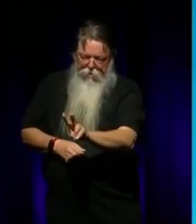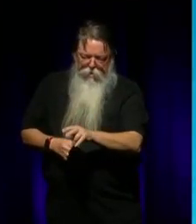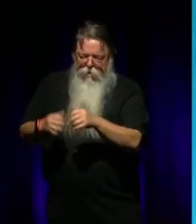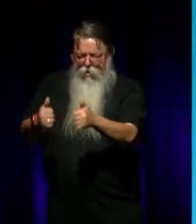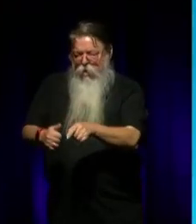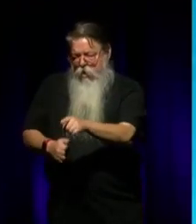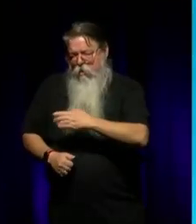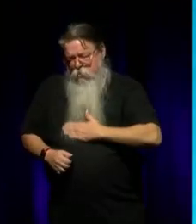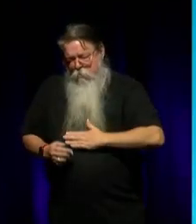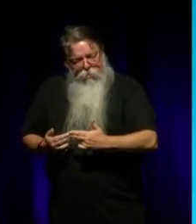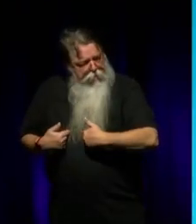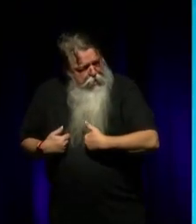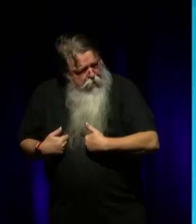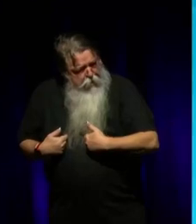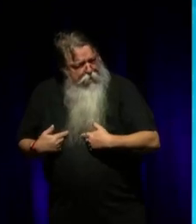with me, and he had to,